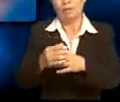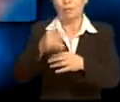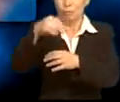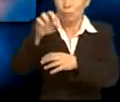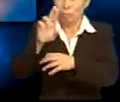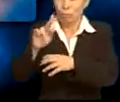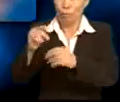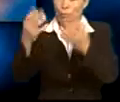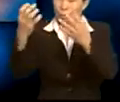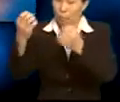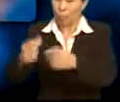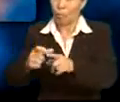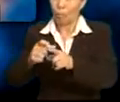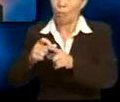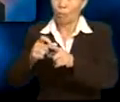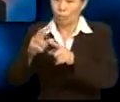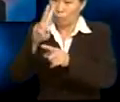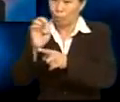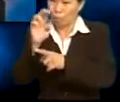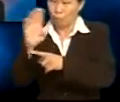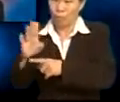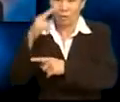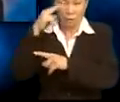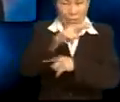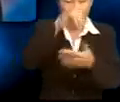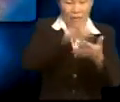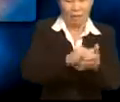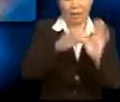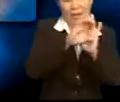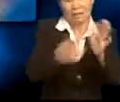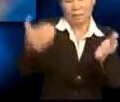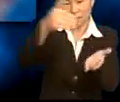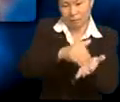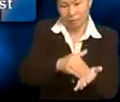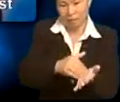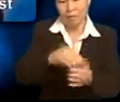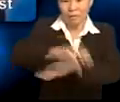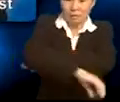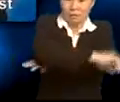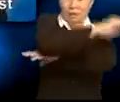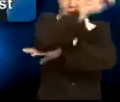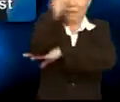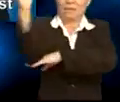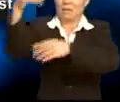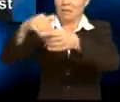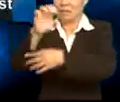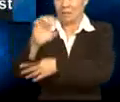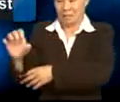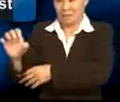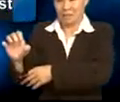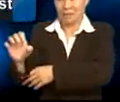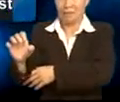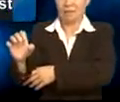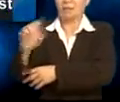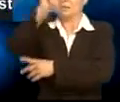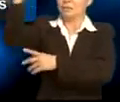a plural verb. Let's take a look at that example again. The sun rises in the east. The